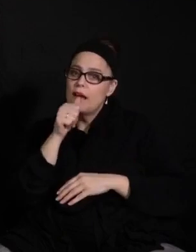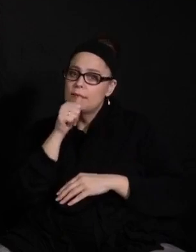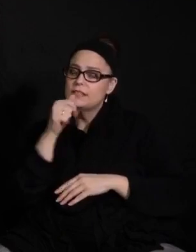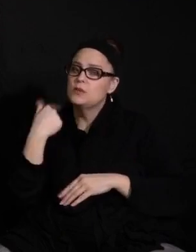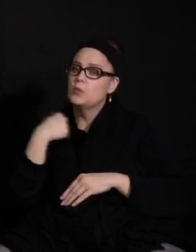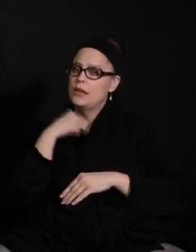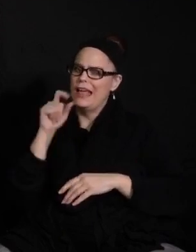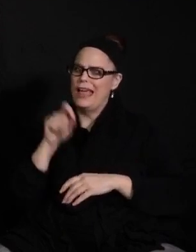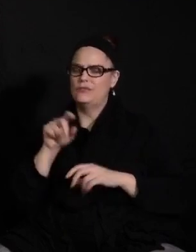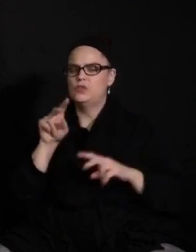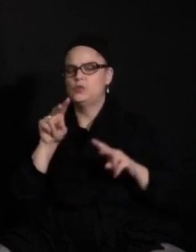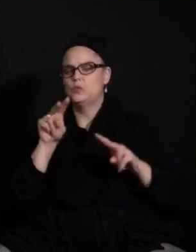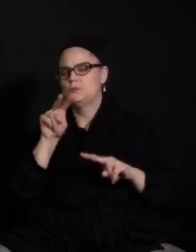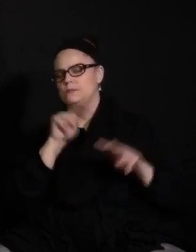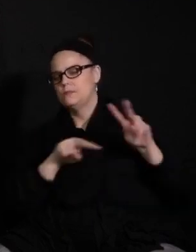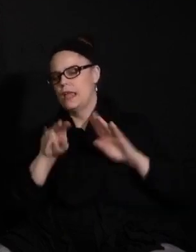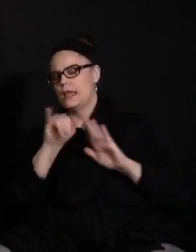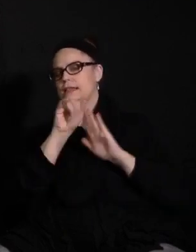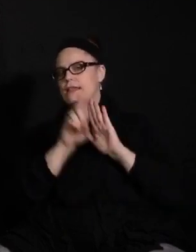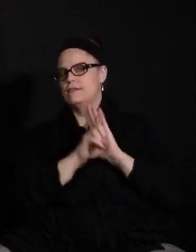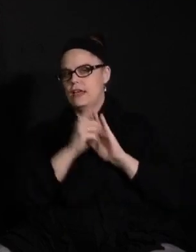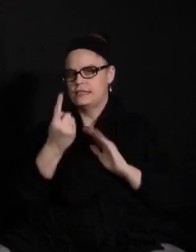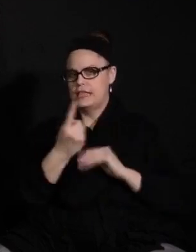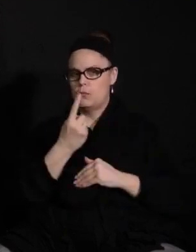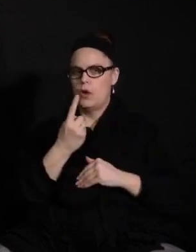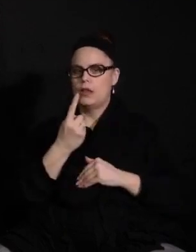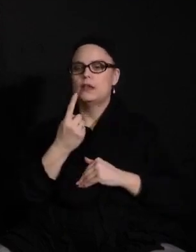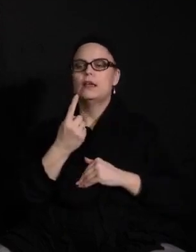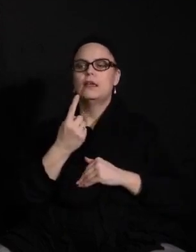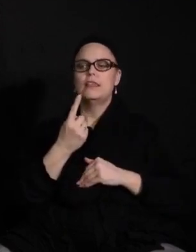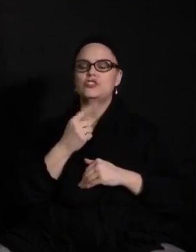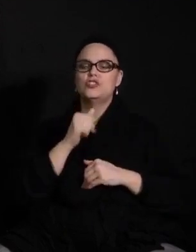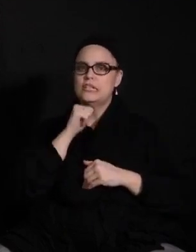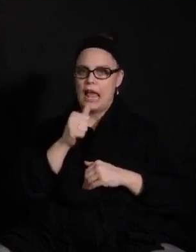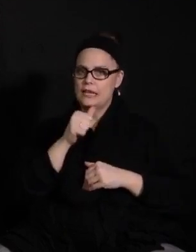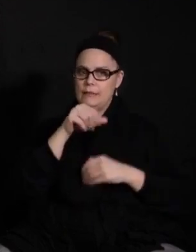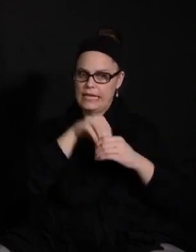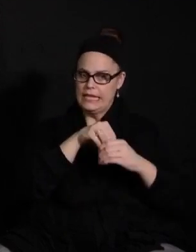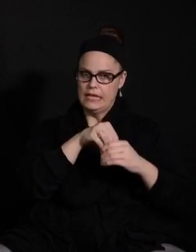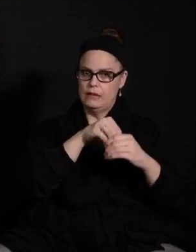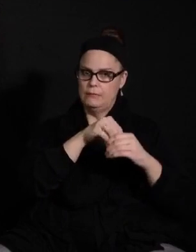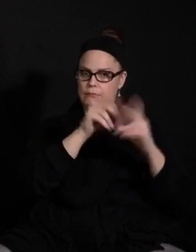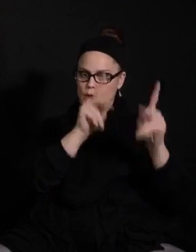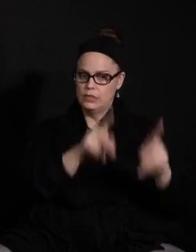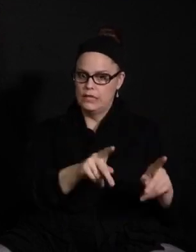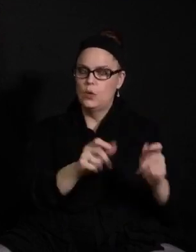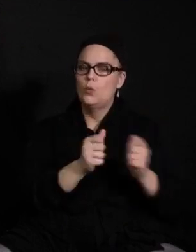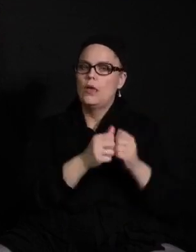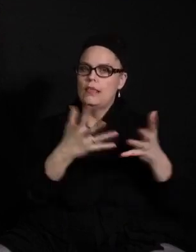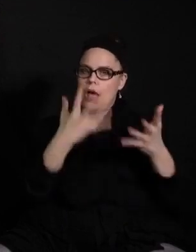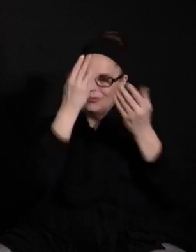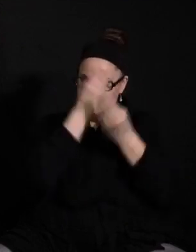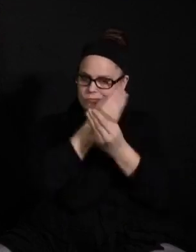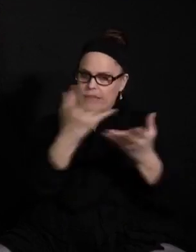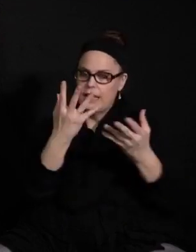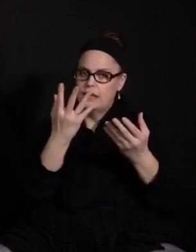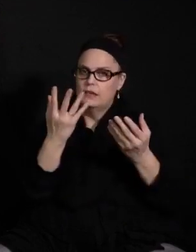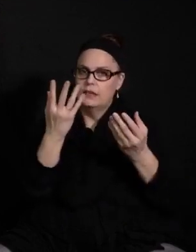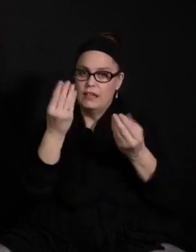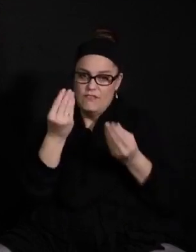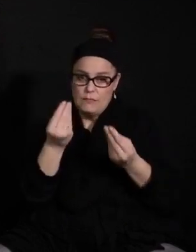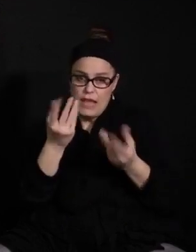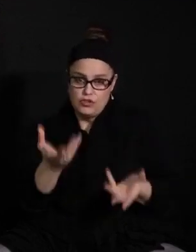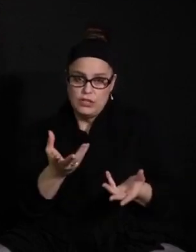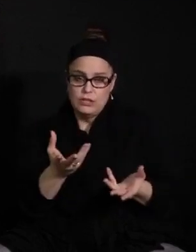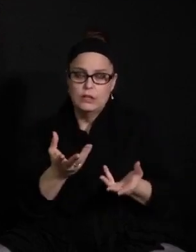look at a way that would identify someone that should not be on site without disclosing too much information. We recognize, as Dr. Gothard